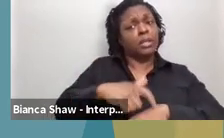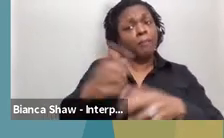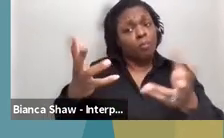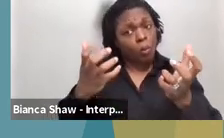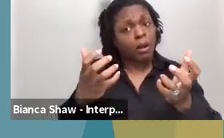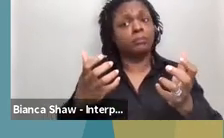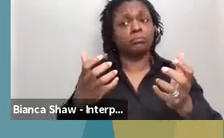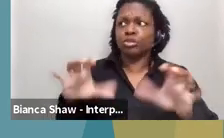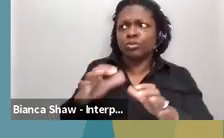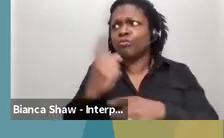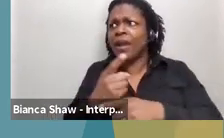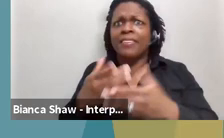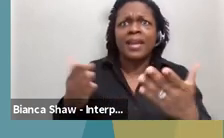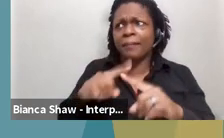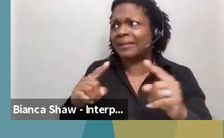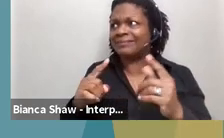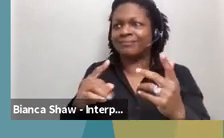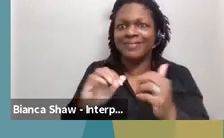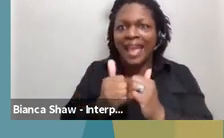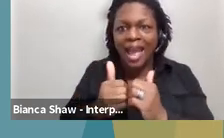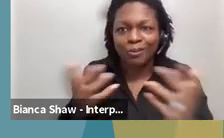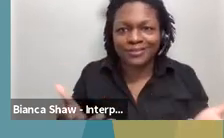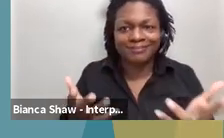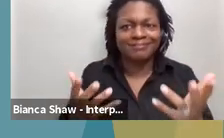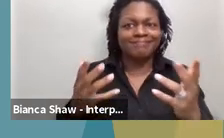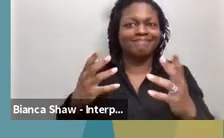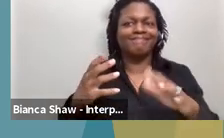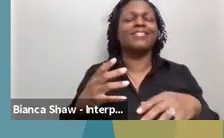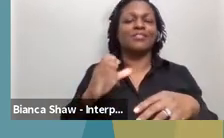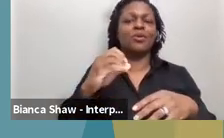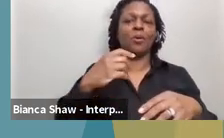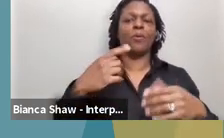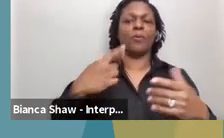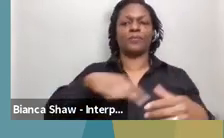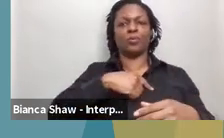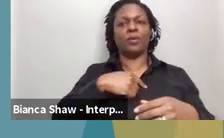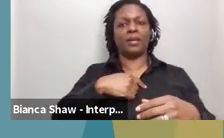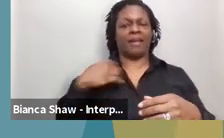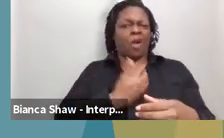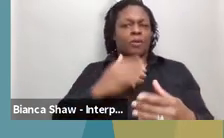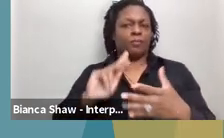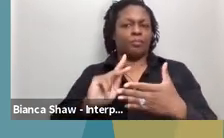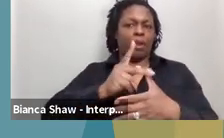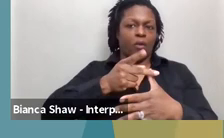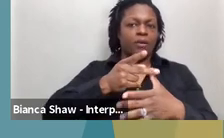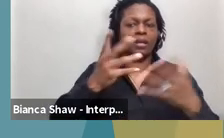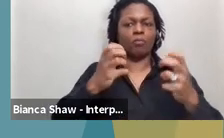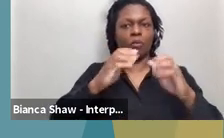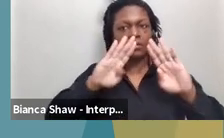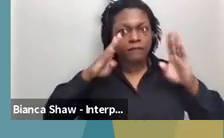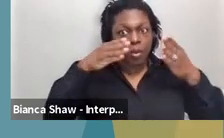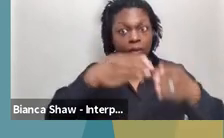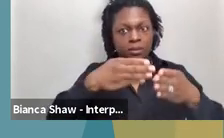thing is, and they don't necessarily know how to achieve it. And so we have made, um, it a priority to shift some of our focus on informing,